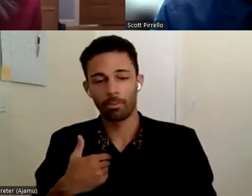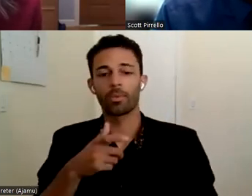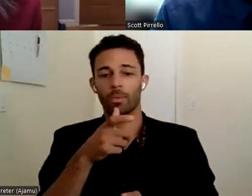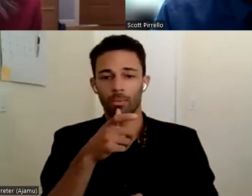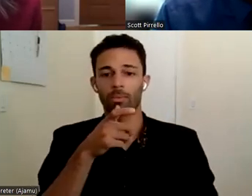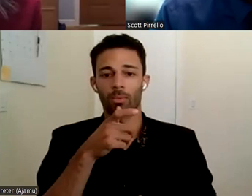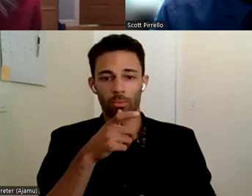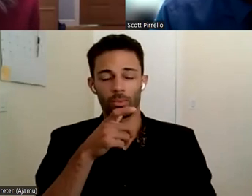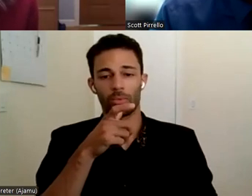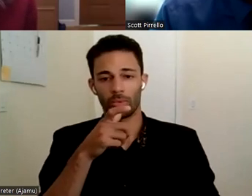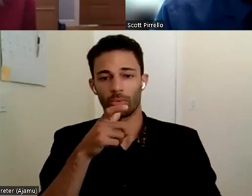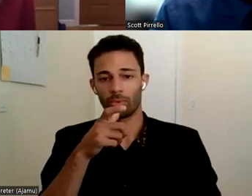know,